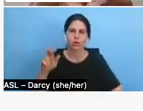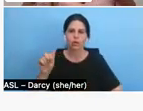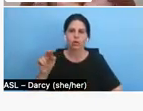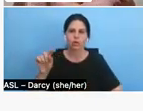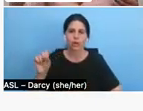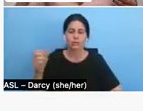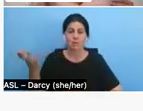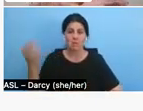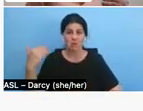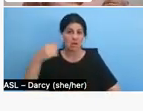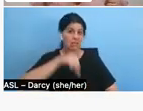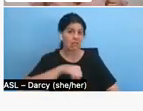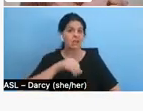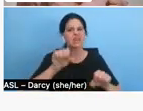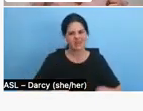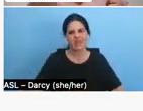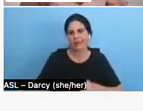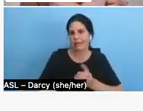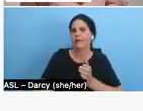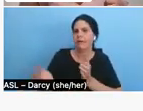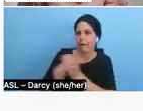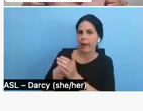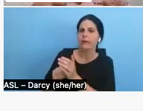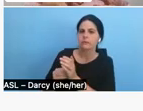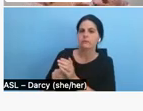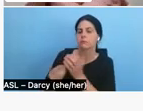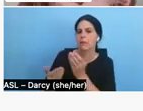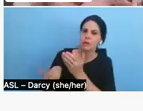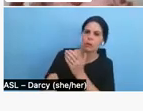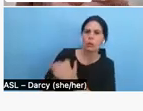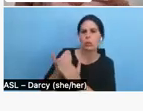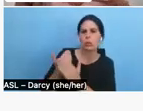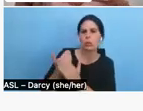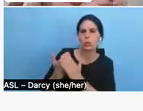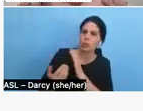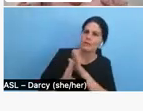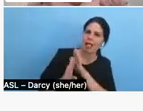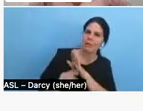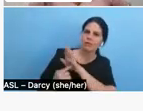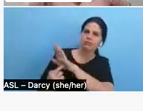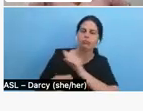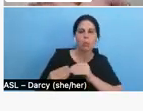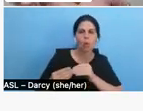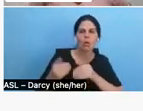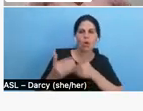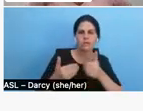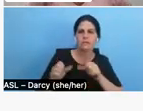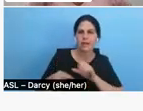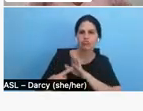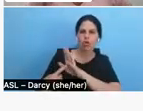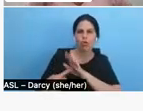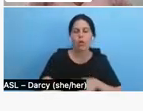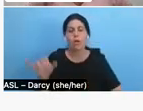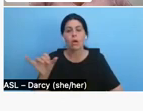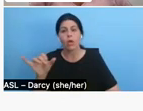declined because now you have something different, developed, more, uh, progressed Joe. Um, and then you could also start